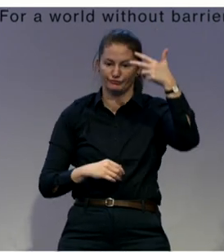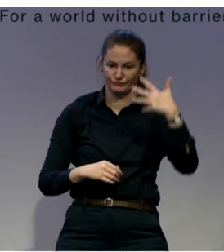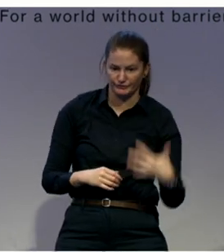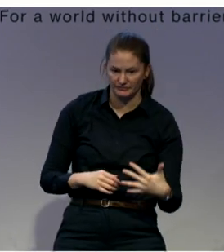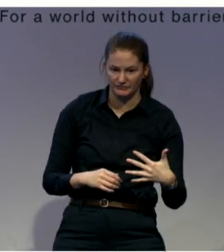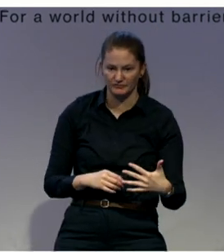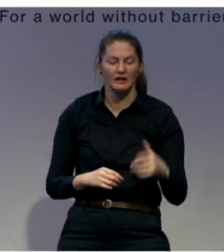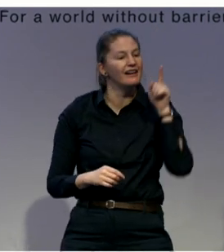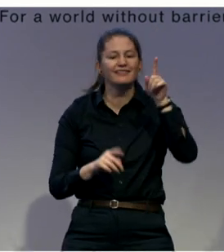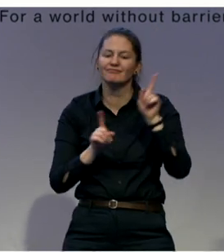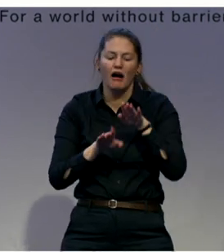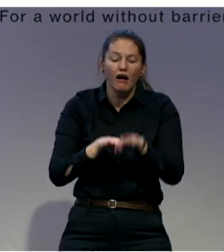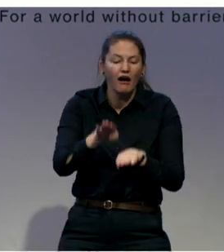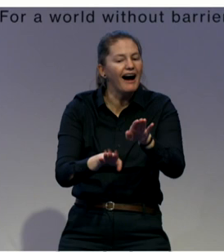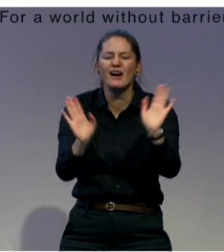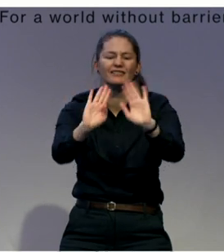elements.